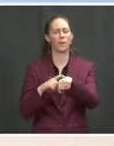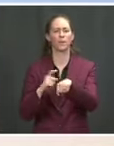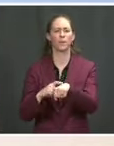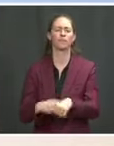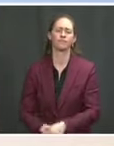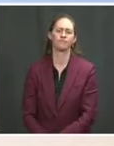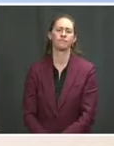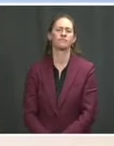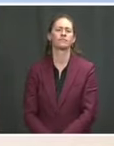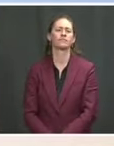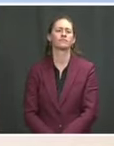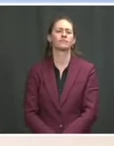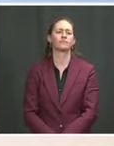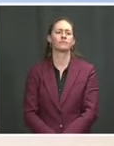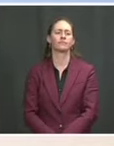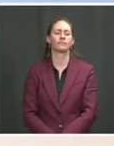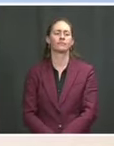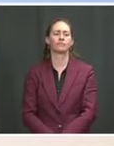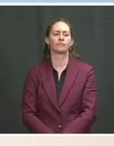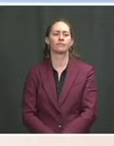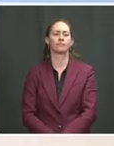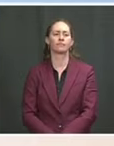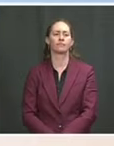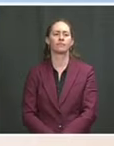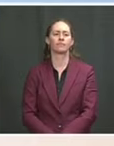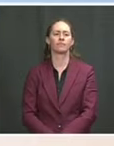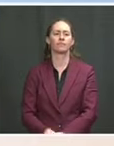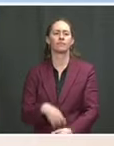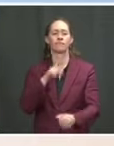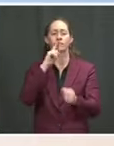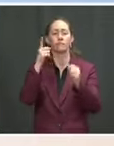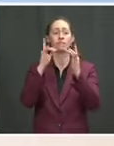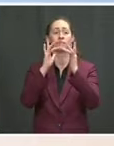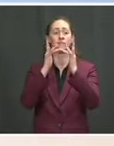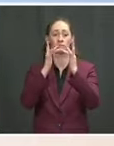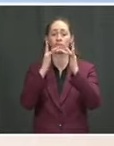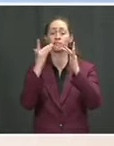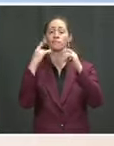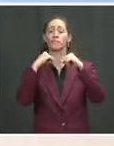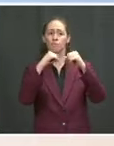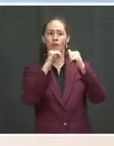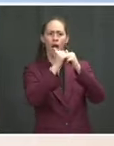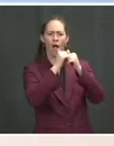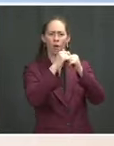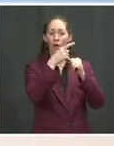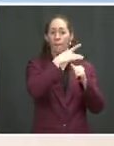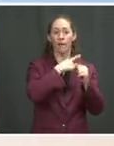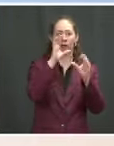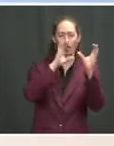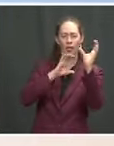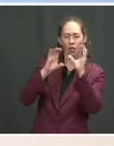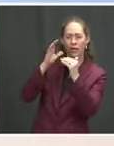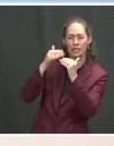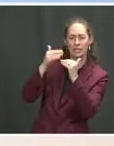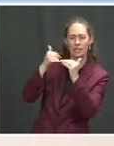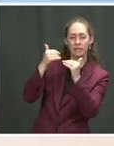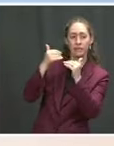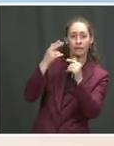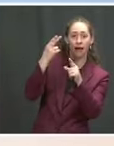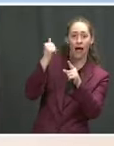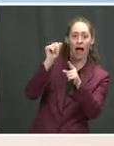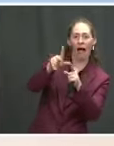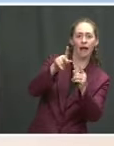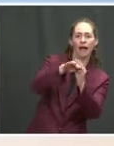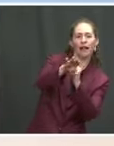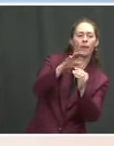link, and therefore we are indeed focused on identifying those weak links, working with those weak links in the critical